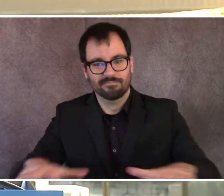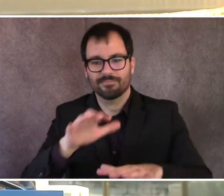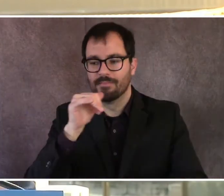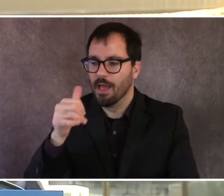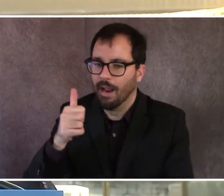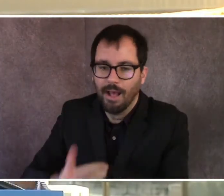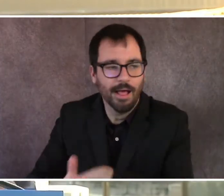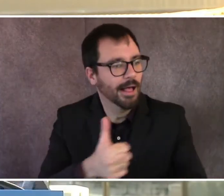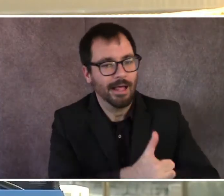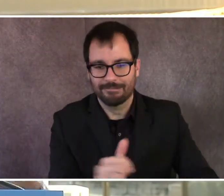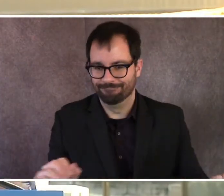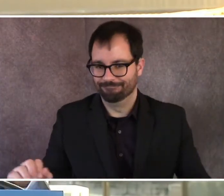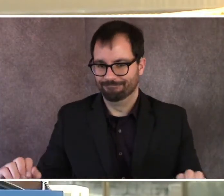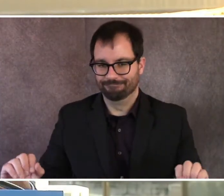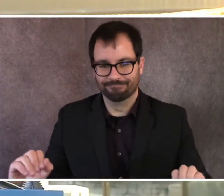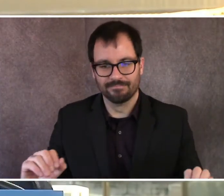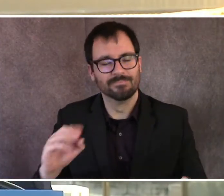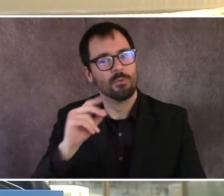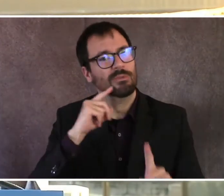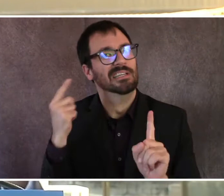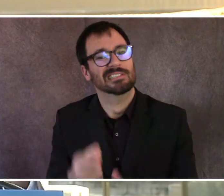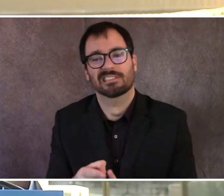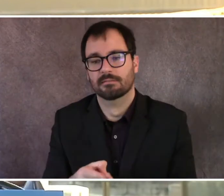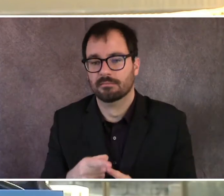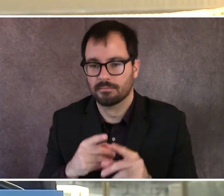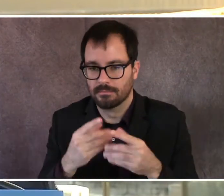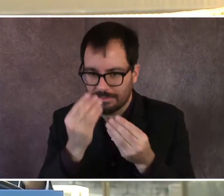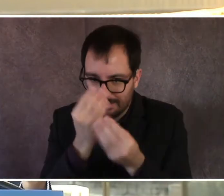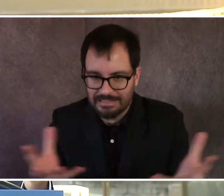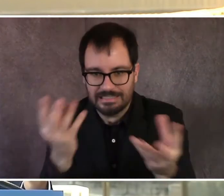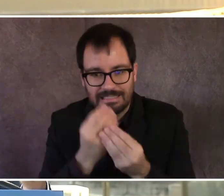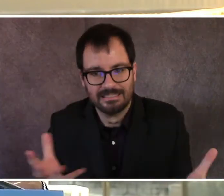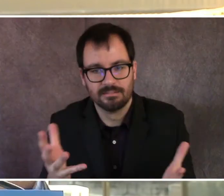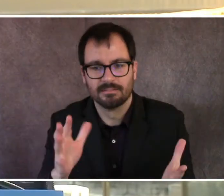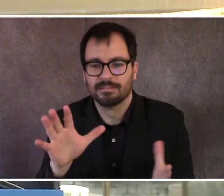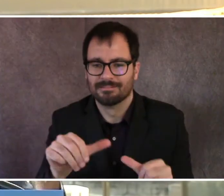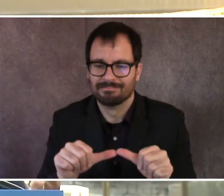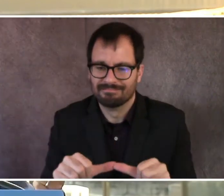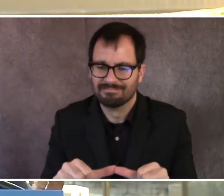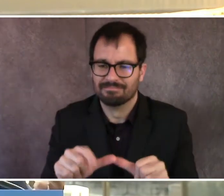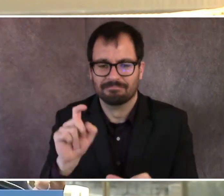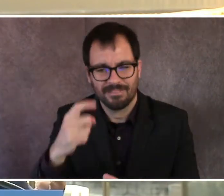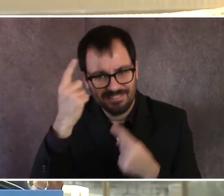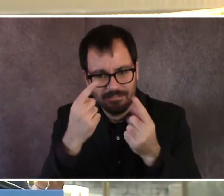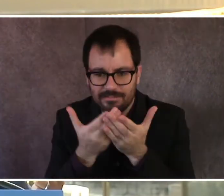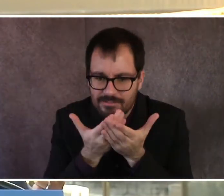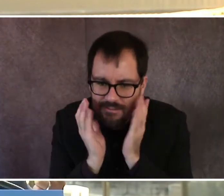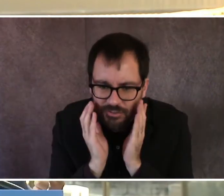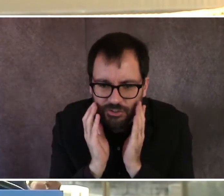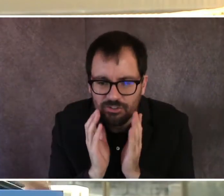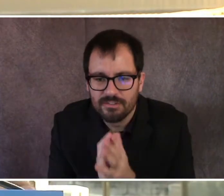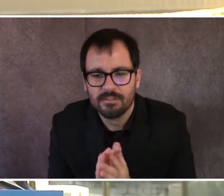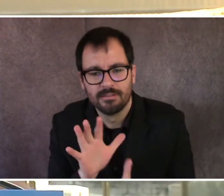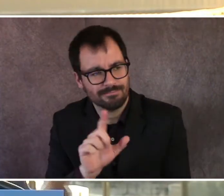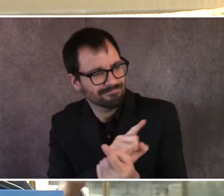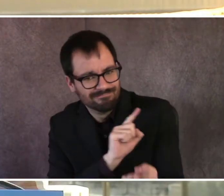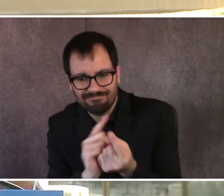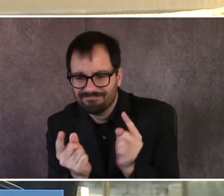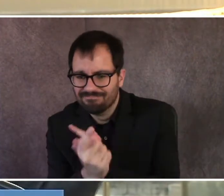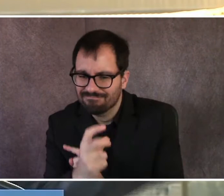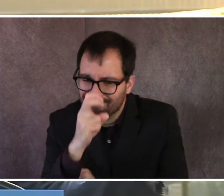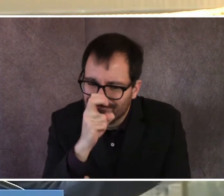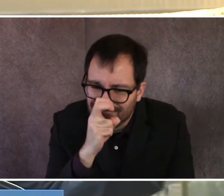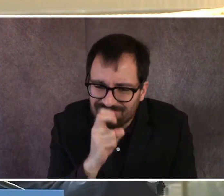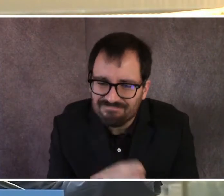message is we need everyone to continue to think about the face covering, the social distancing, not being around lots of people at one time, um, and doing